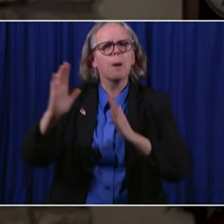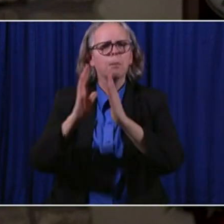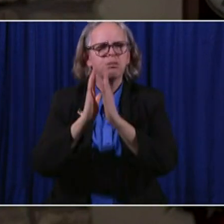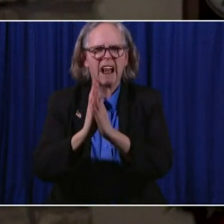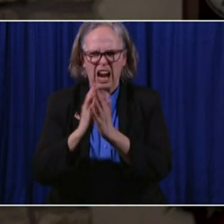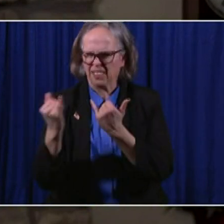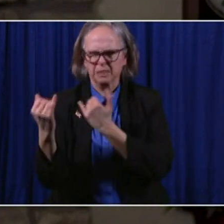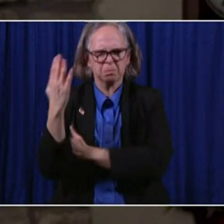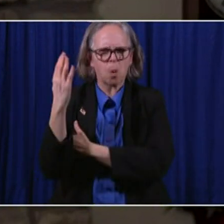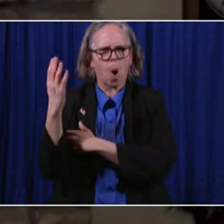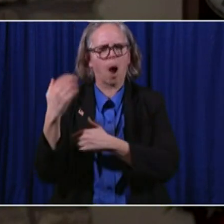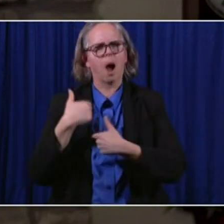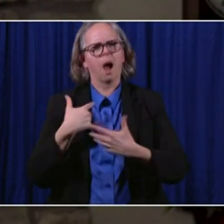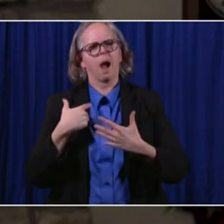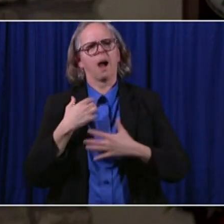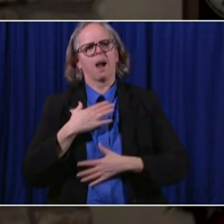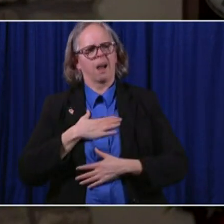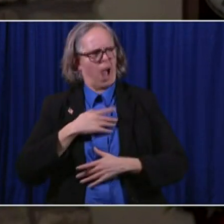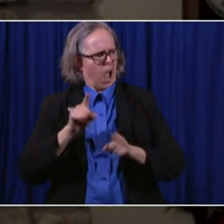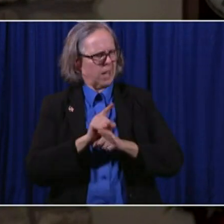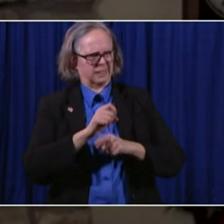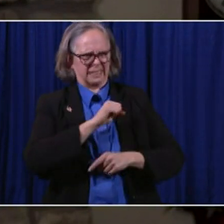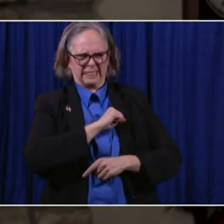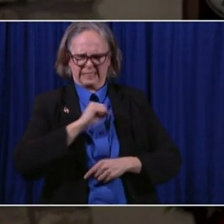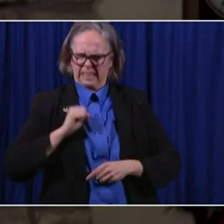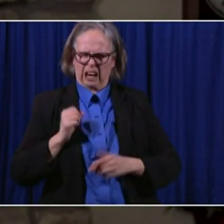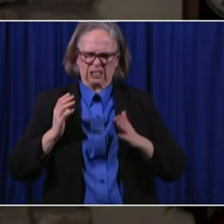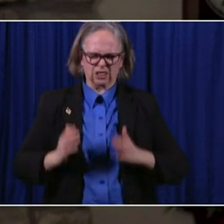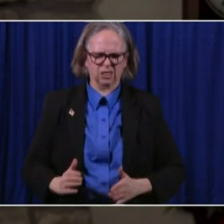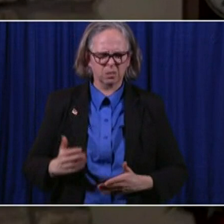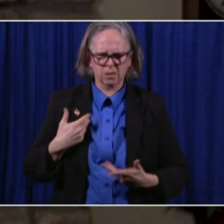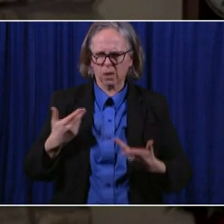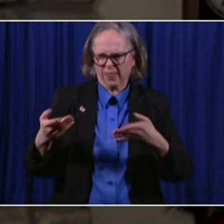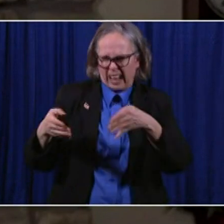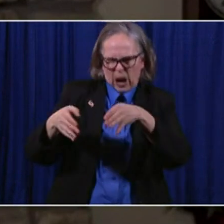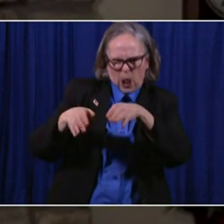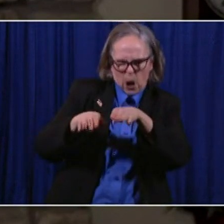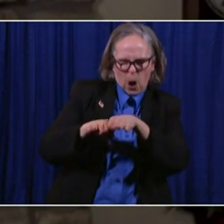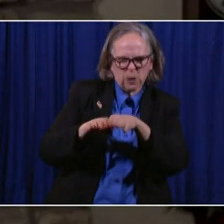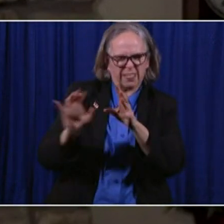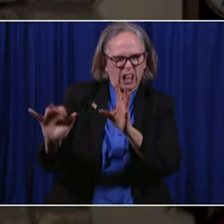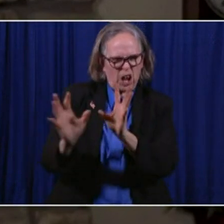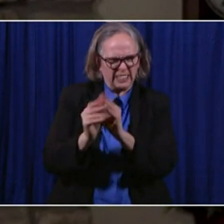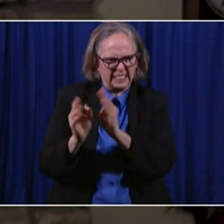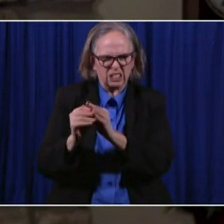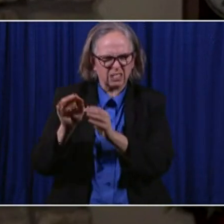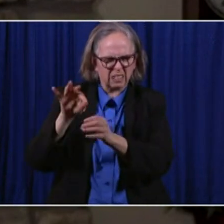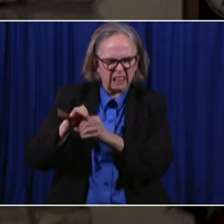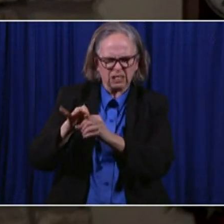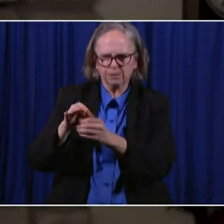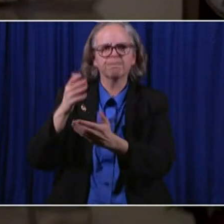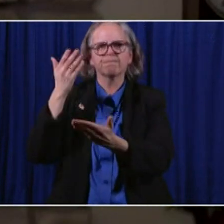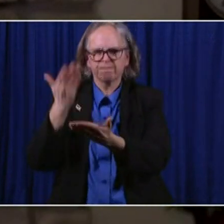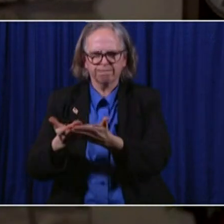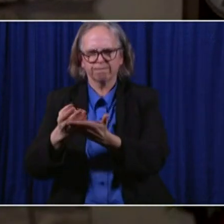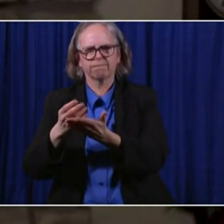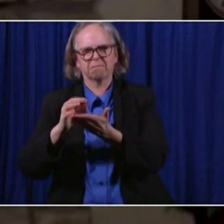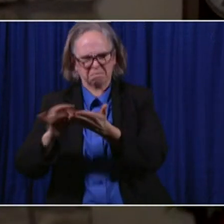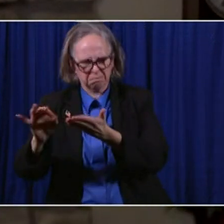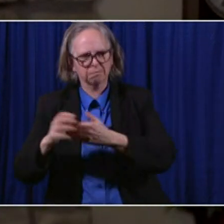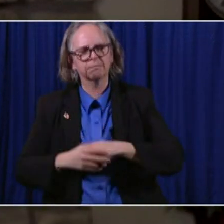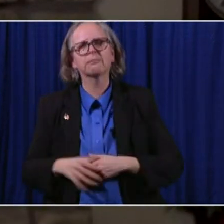as our U.S. Senate closed its session following the certification of the votes, should inspire us to do just that